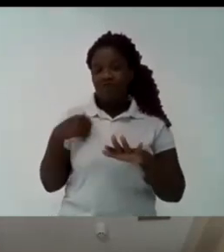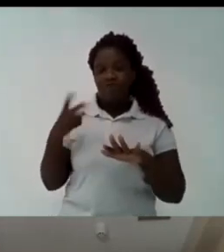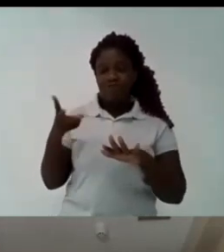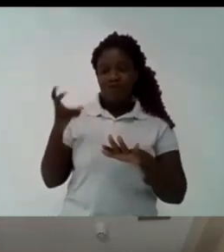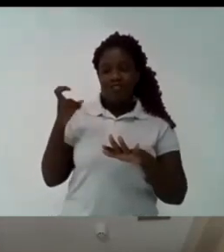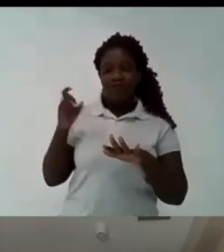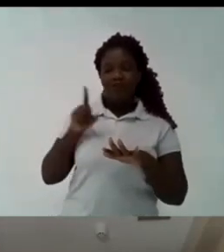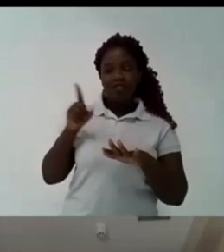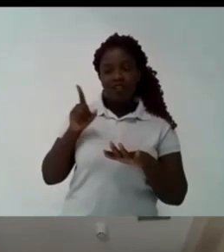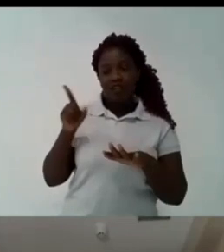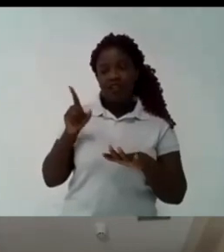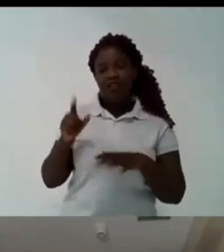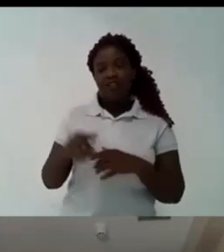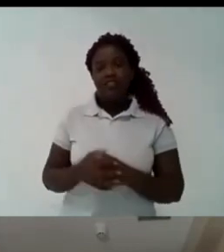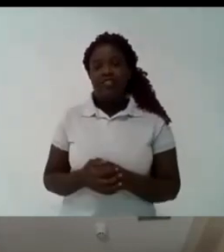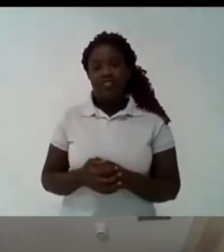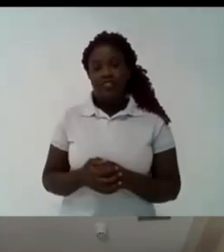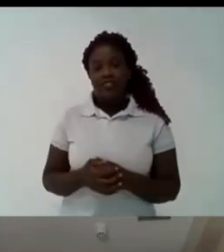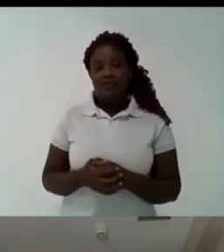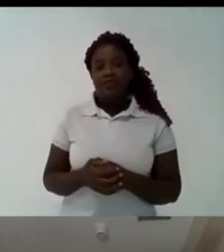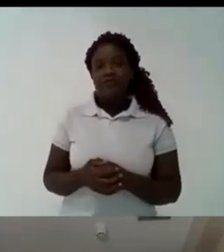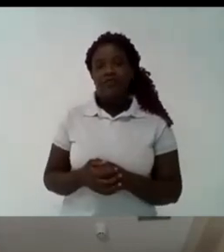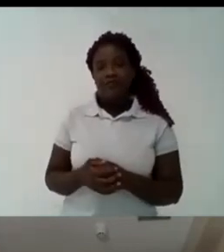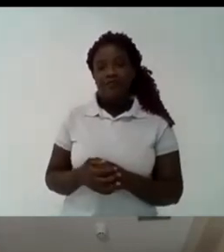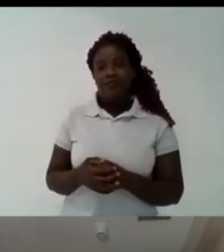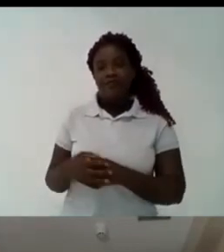in the student movement there